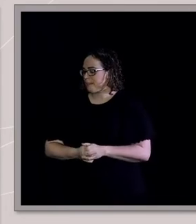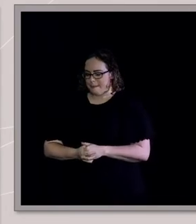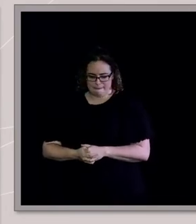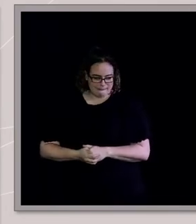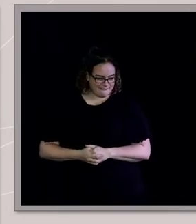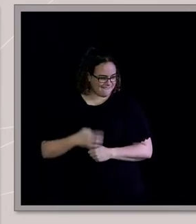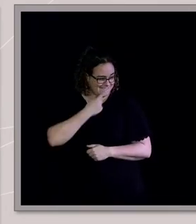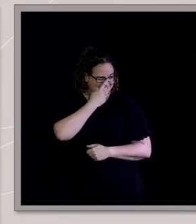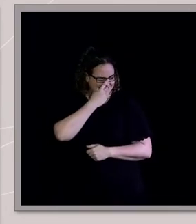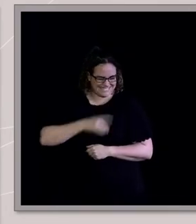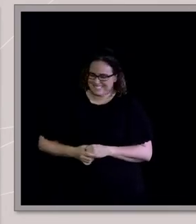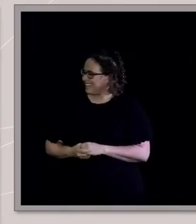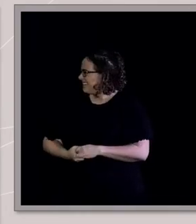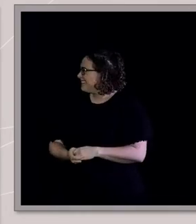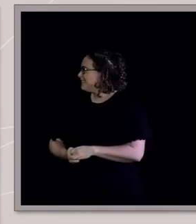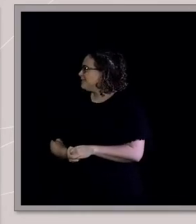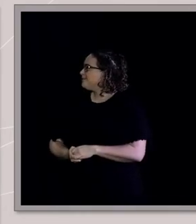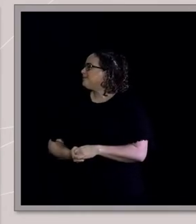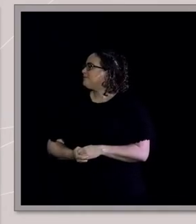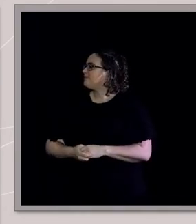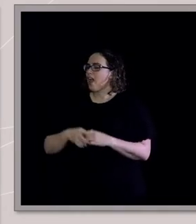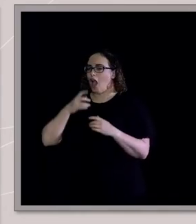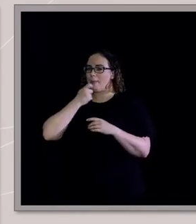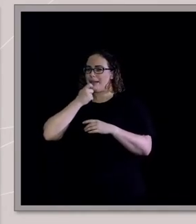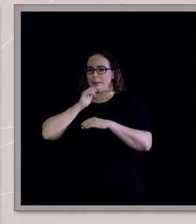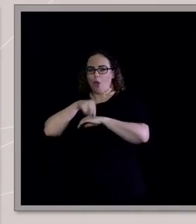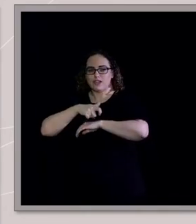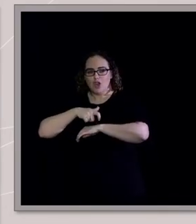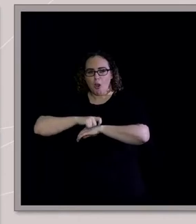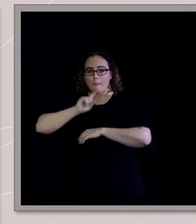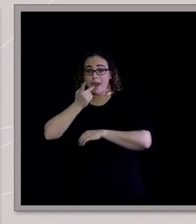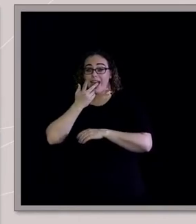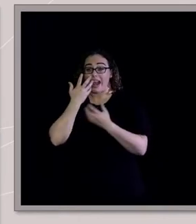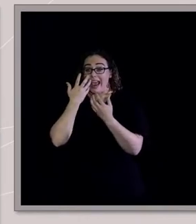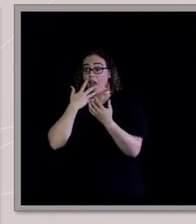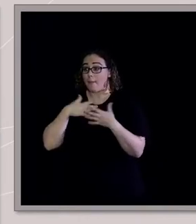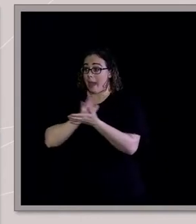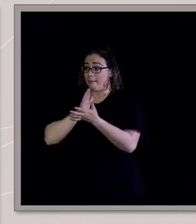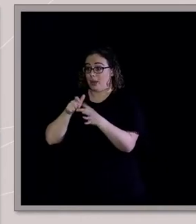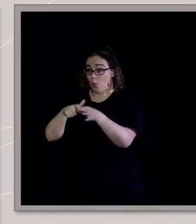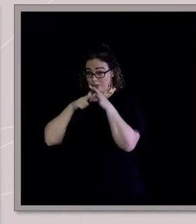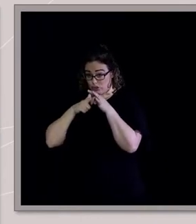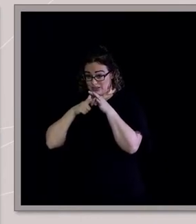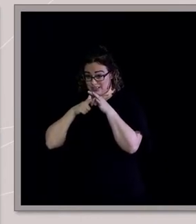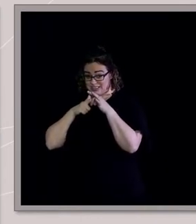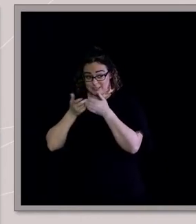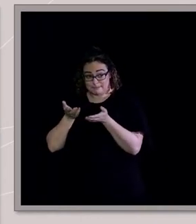Yeah, yeah. I think I've gone a little bit over, but we want to take a couple of questions. Yeah. I'd love to hear any thoughts anyone has.